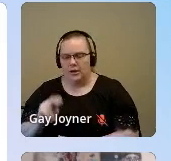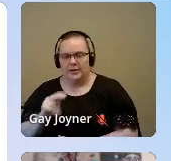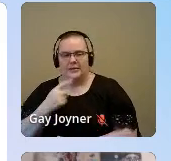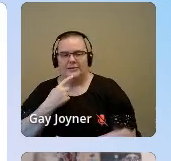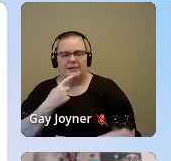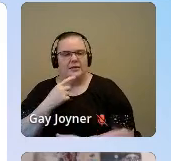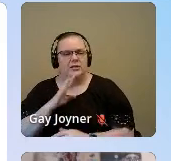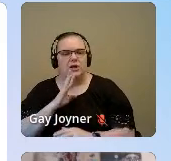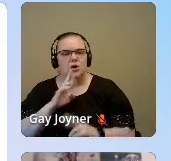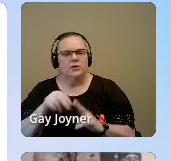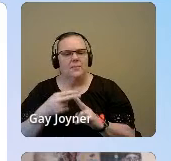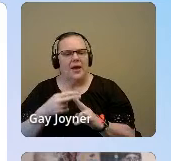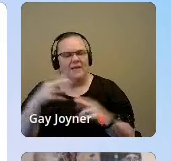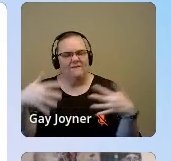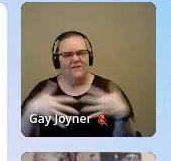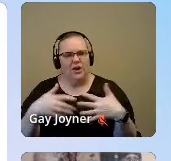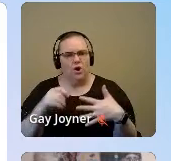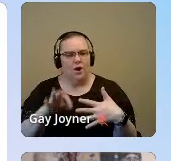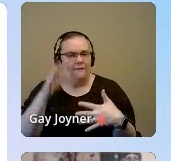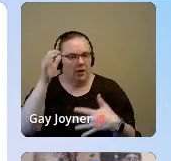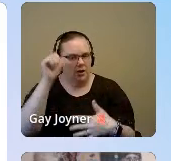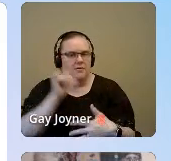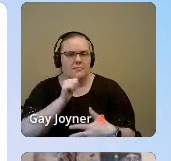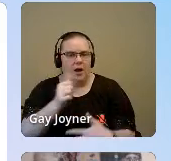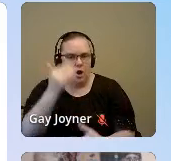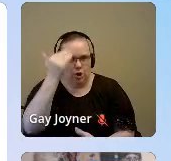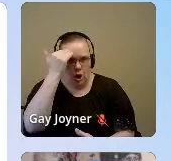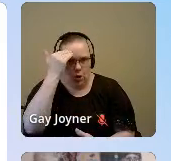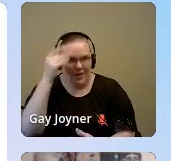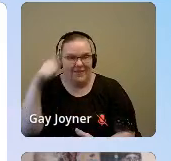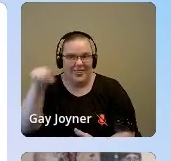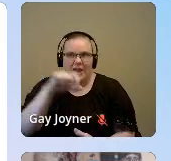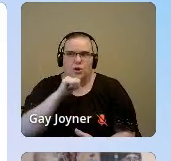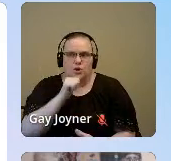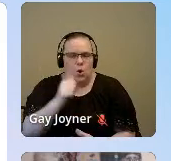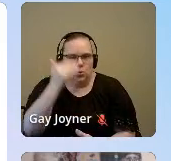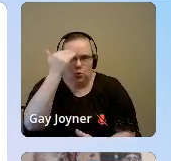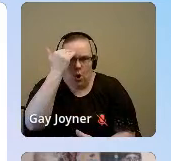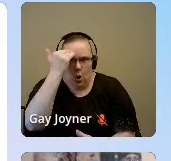and that, you know, if they don't know what to expect, they're not going to reach out for help.